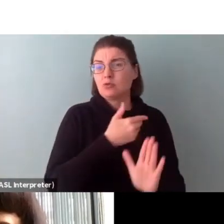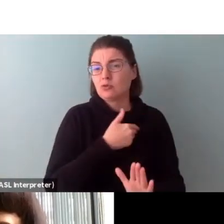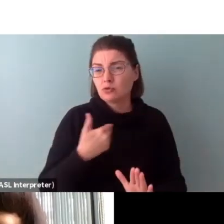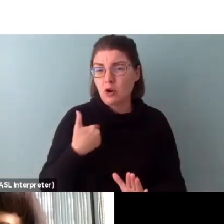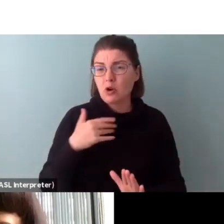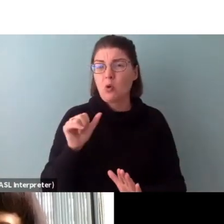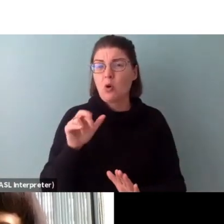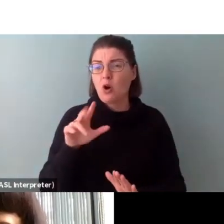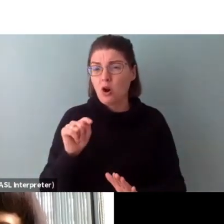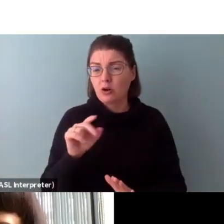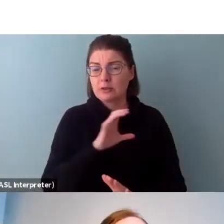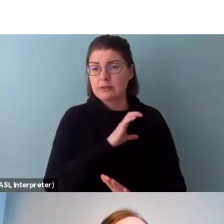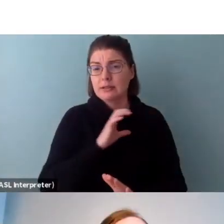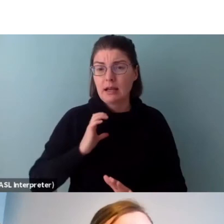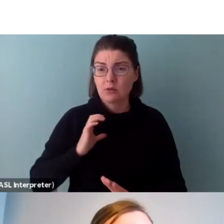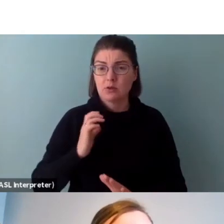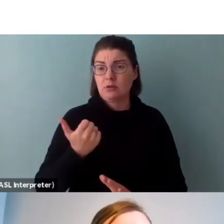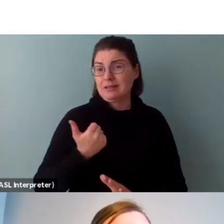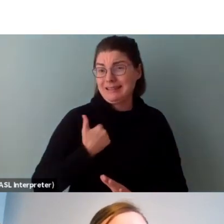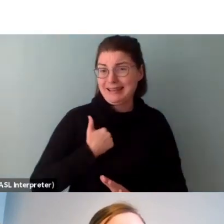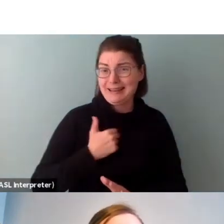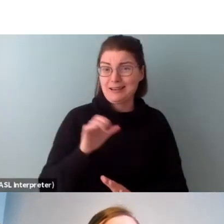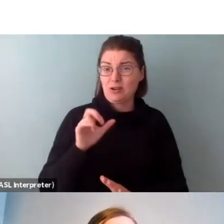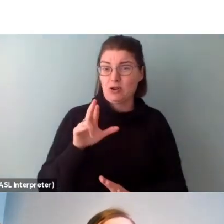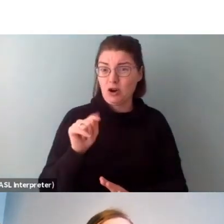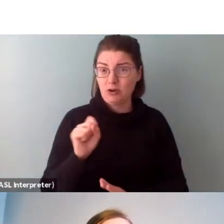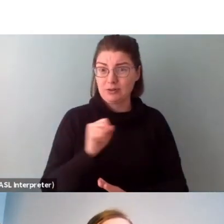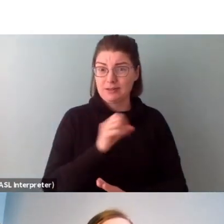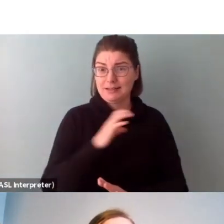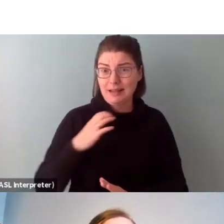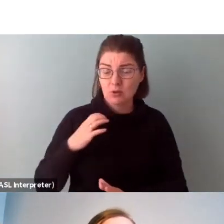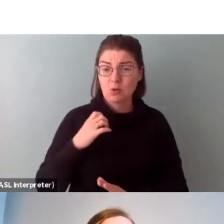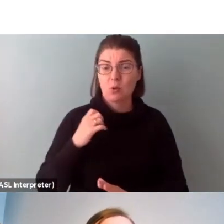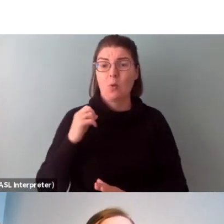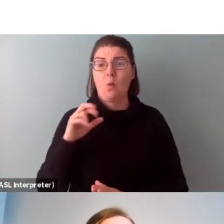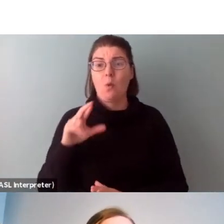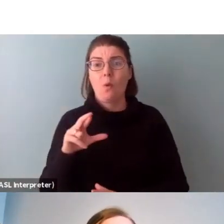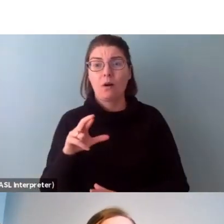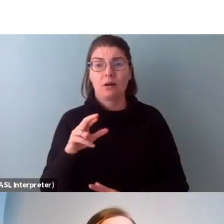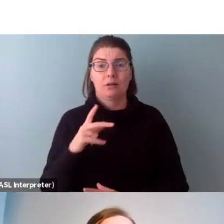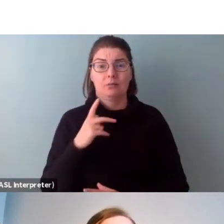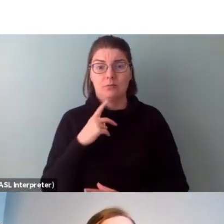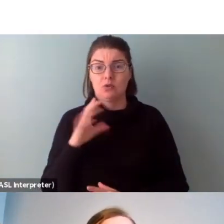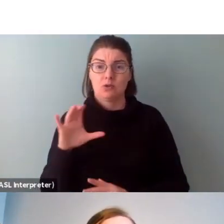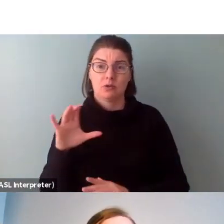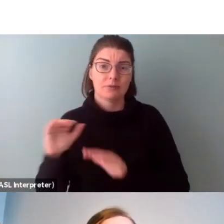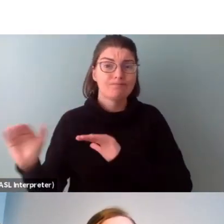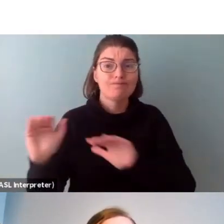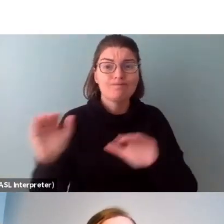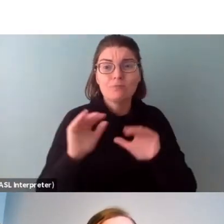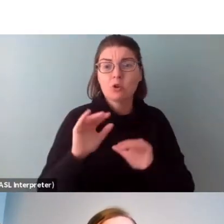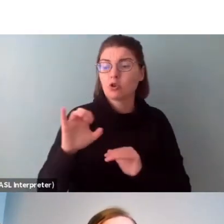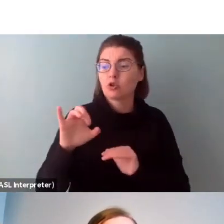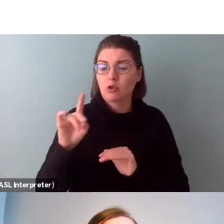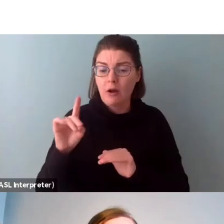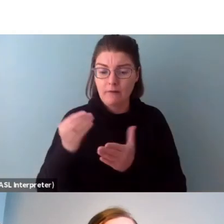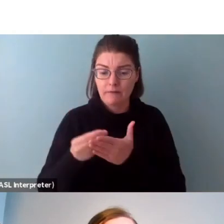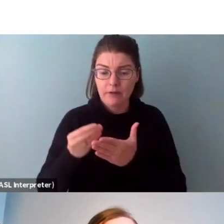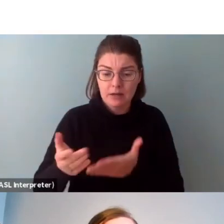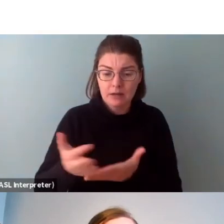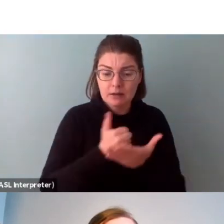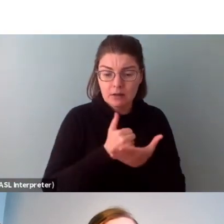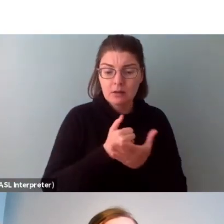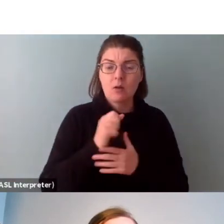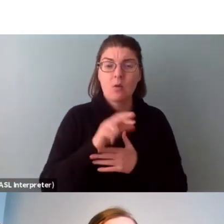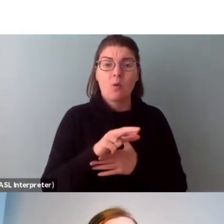Canada Council, etc, for funding? Or are you going to perhaps do some crowdfunding? Or perhaps you're going to look and say,